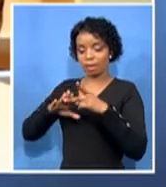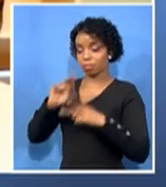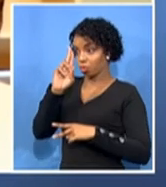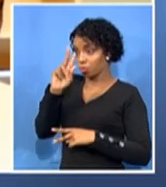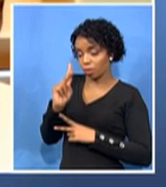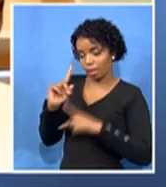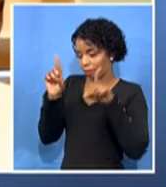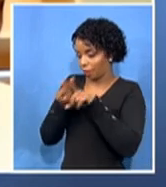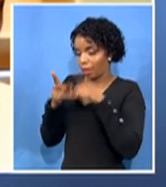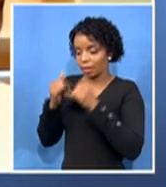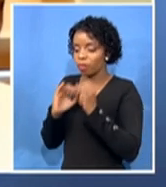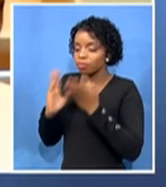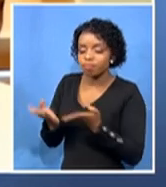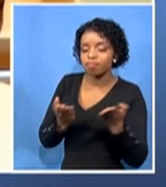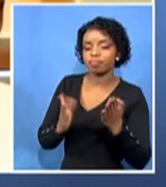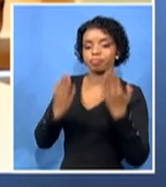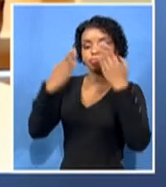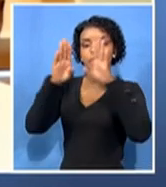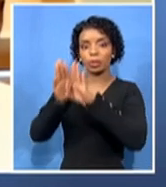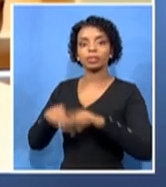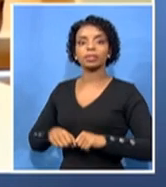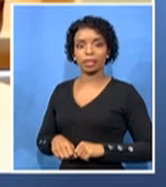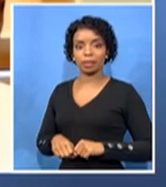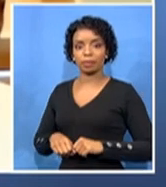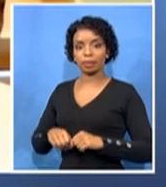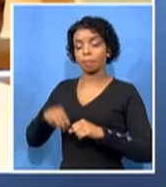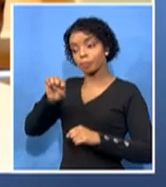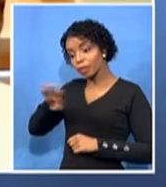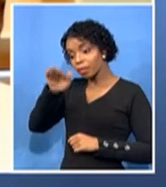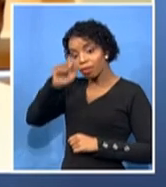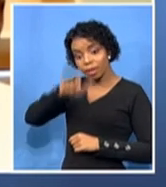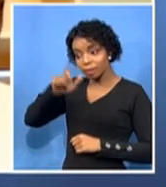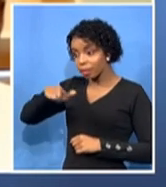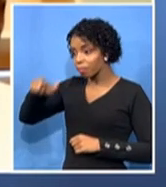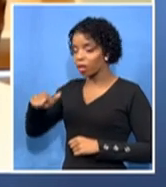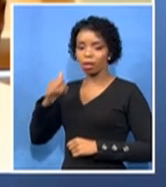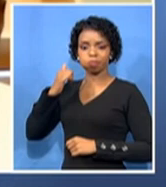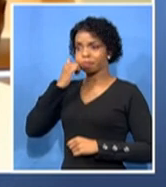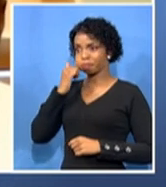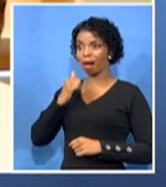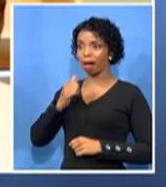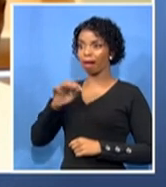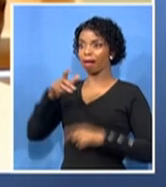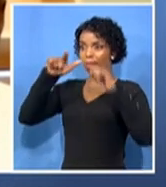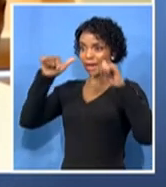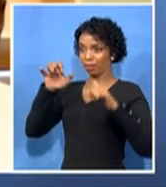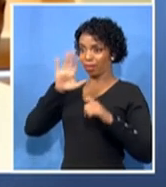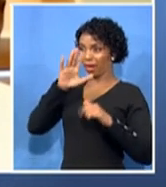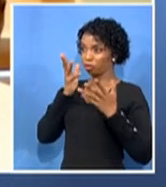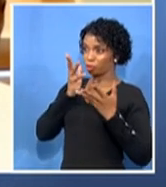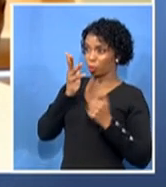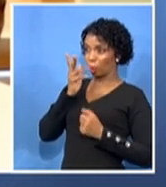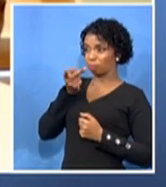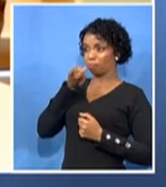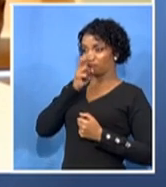South Africans would not want to go back to a hard lockdown. You say the numbers are constant. We're averaging just over